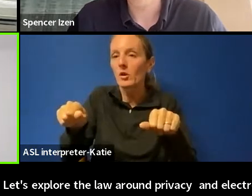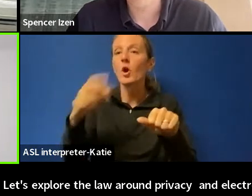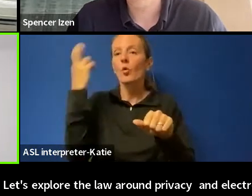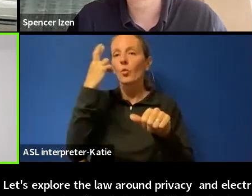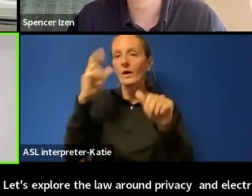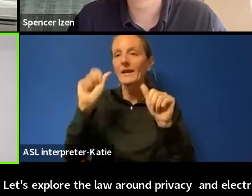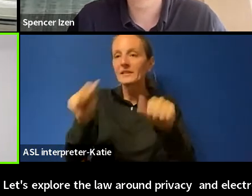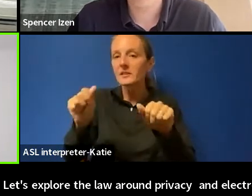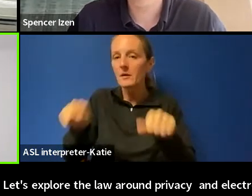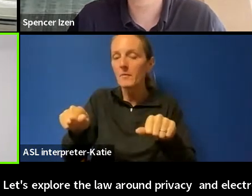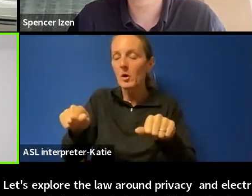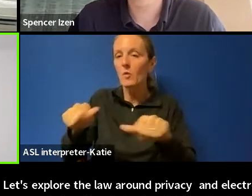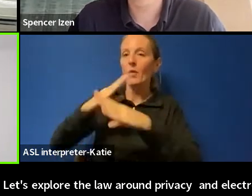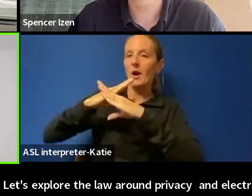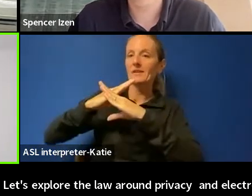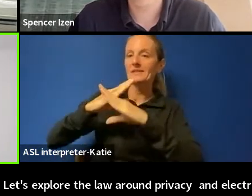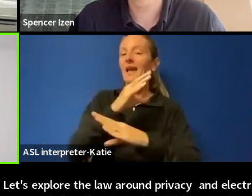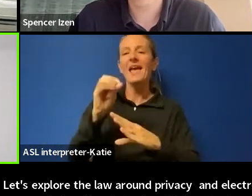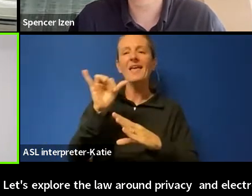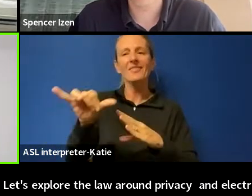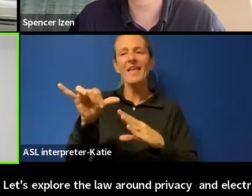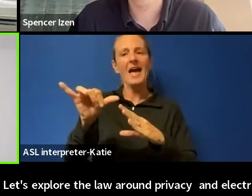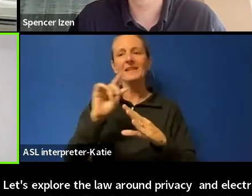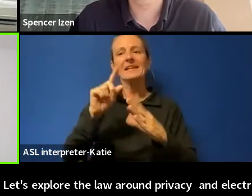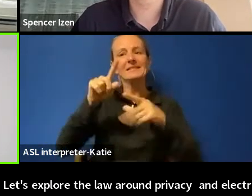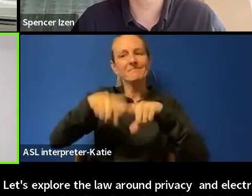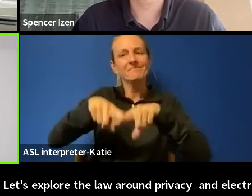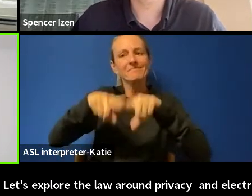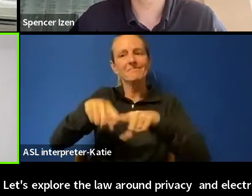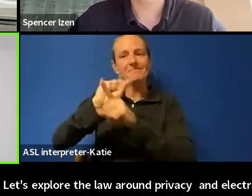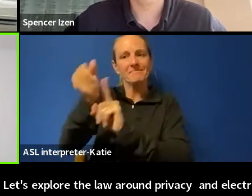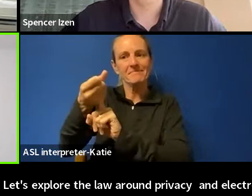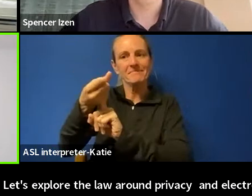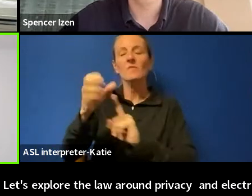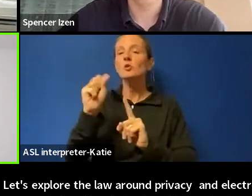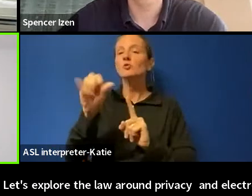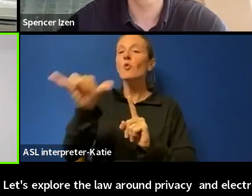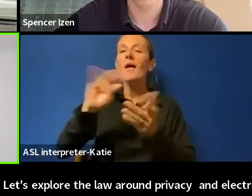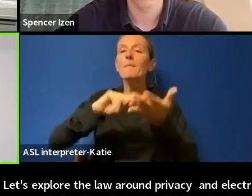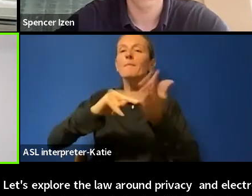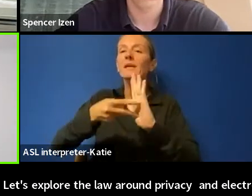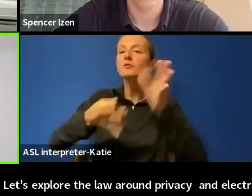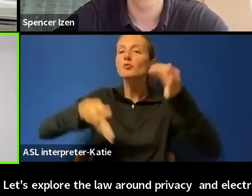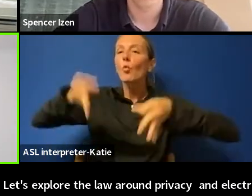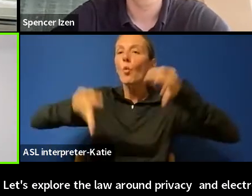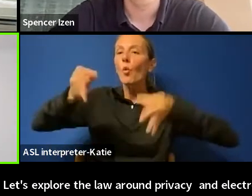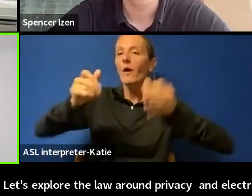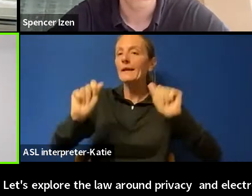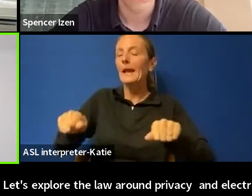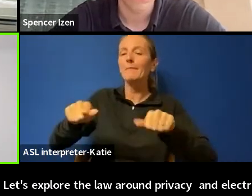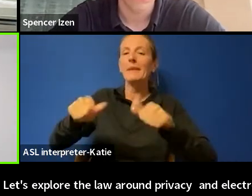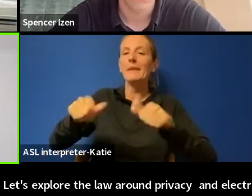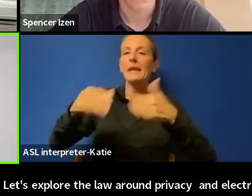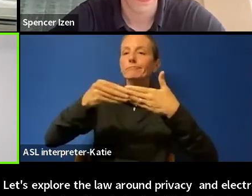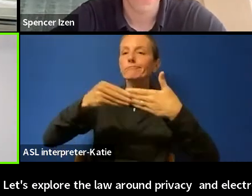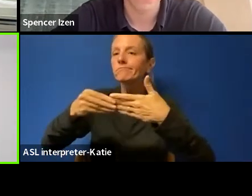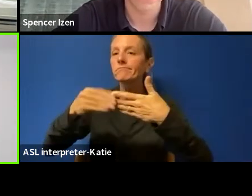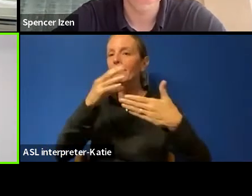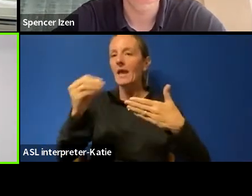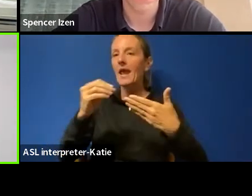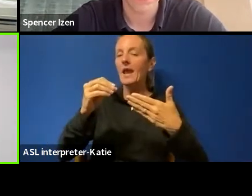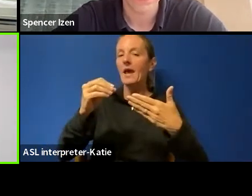of privacy is highly contextual, which allows the court to be flexible and, in theory, able to adapt to changes